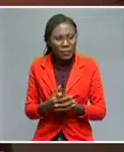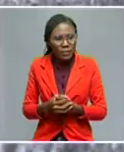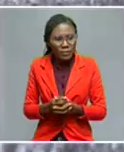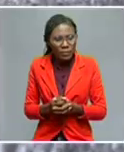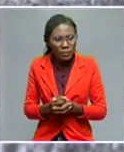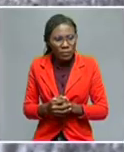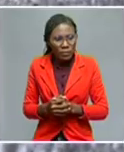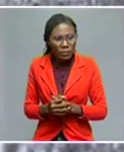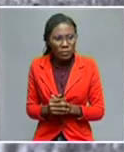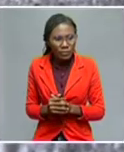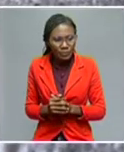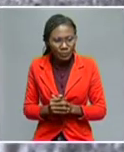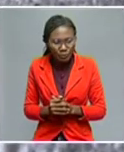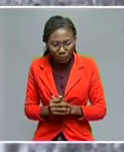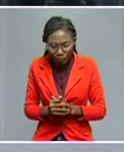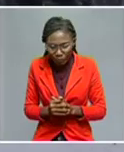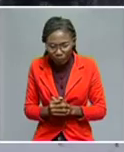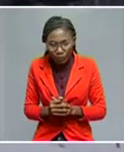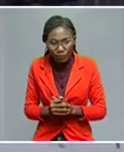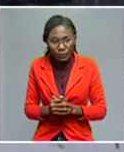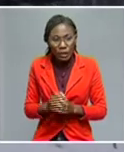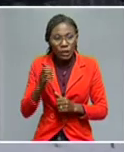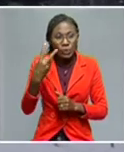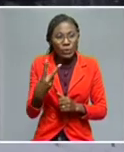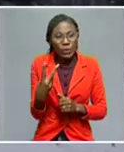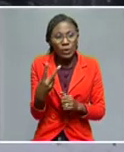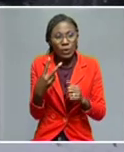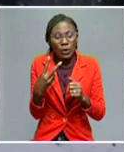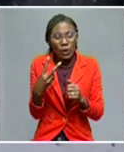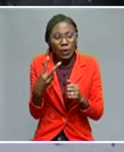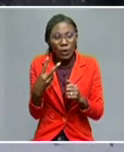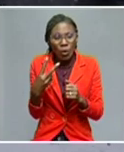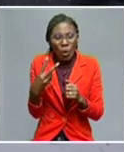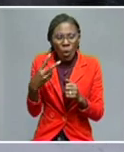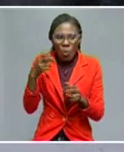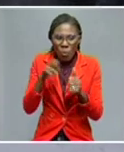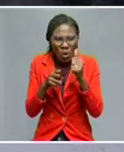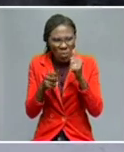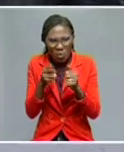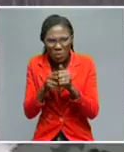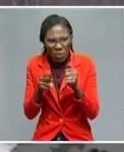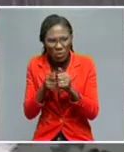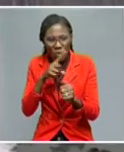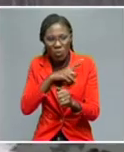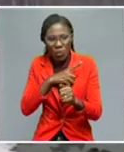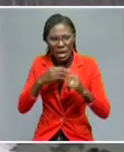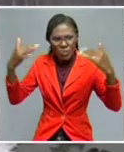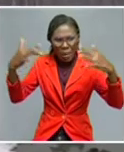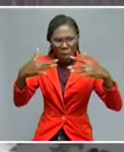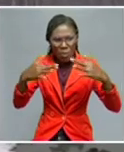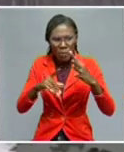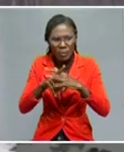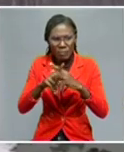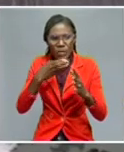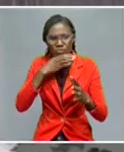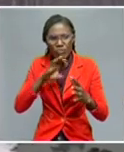And therefore, those are two conflicting dimensions to the root causes of the conflict in Russia. Now,